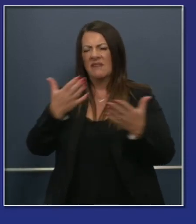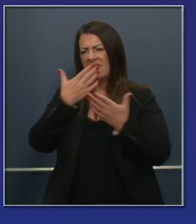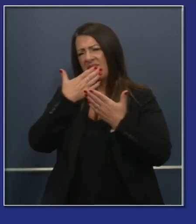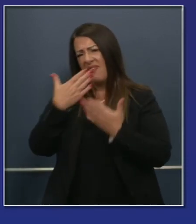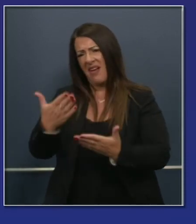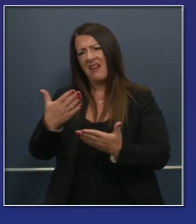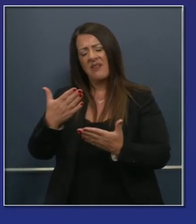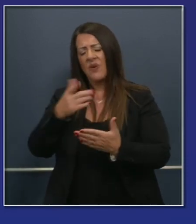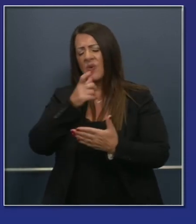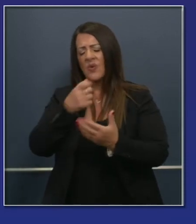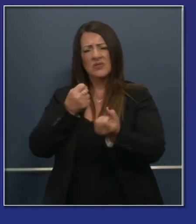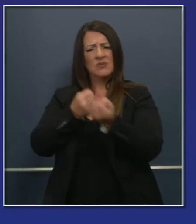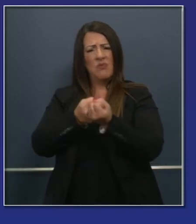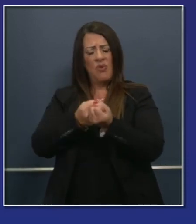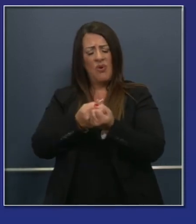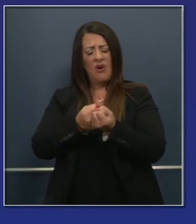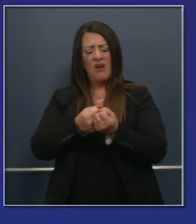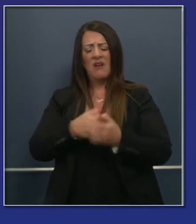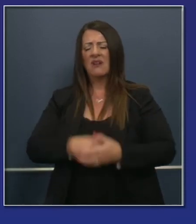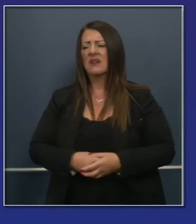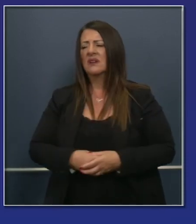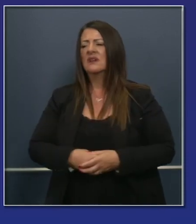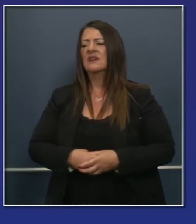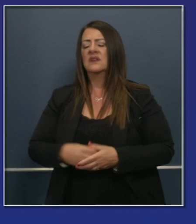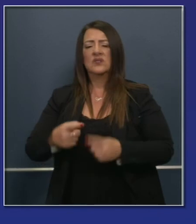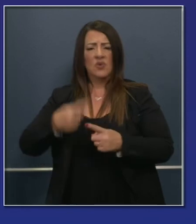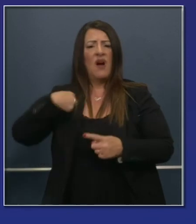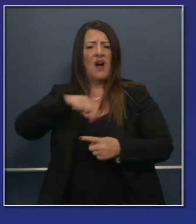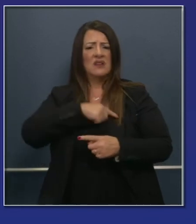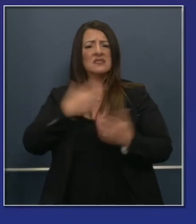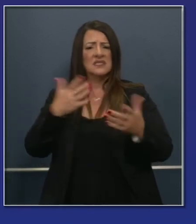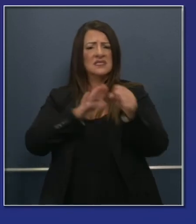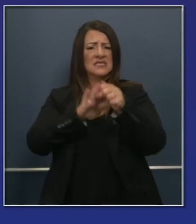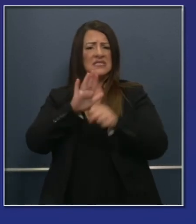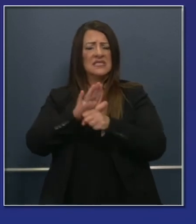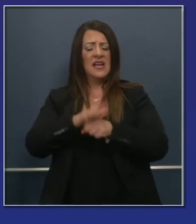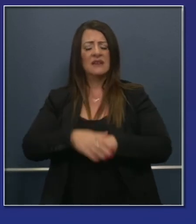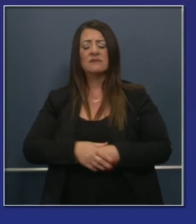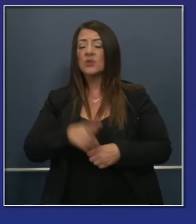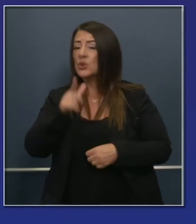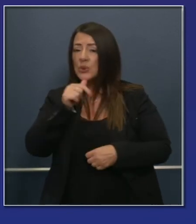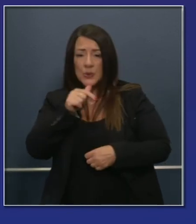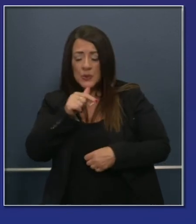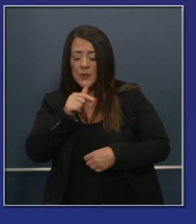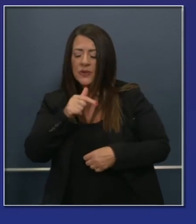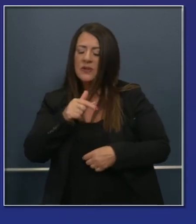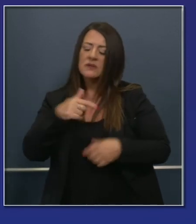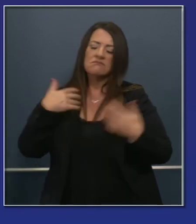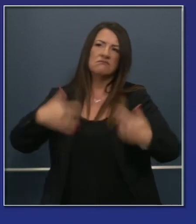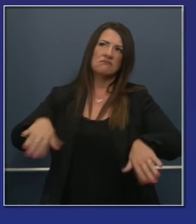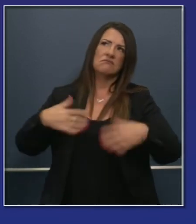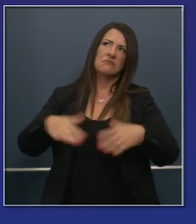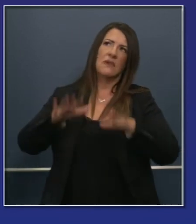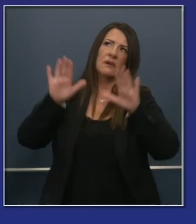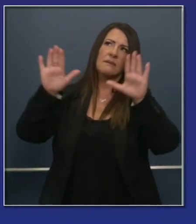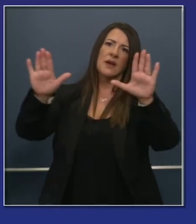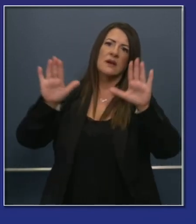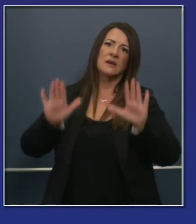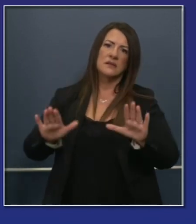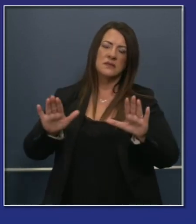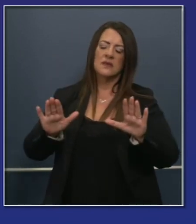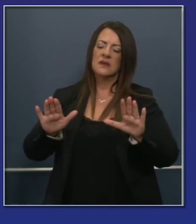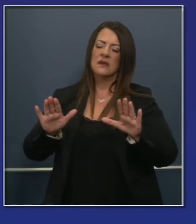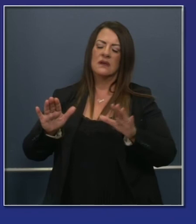received as a state through his leadership. It has been demonstrable throughout this